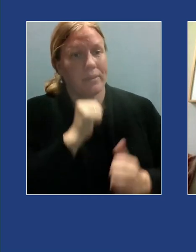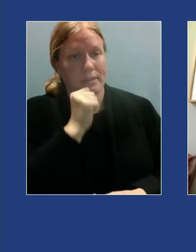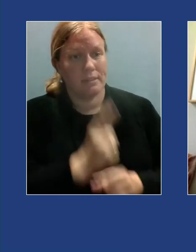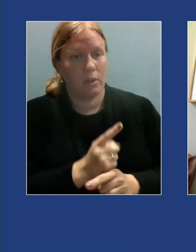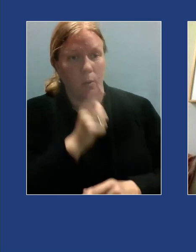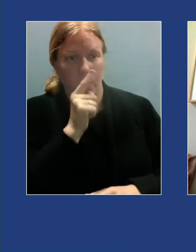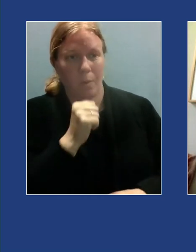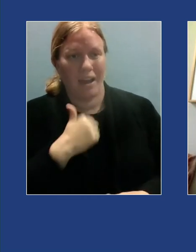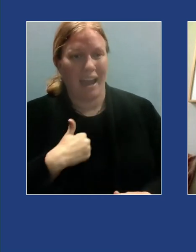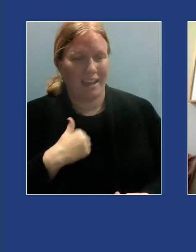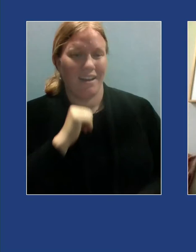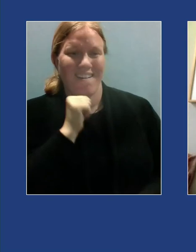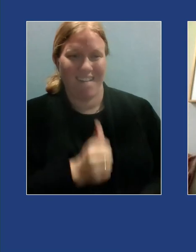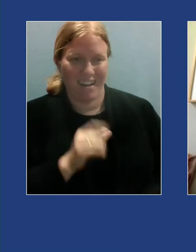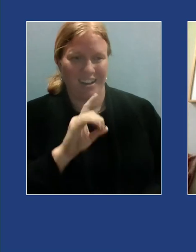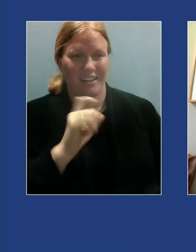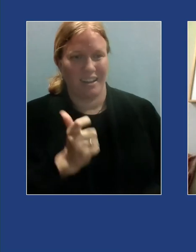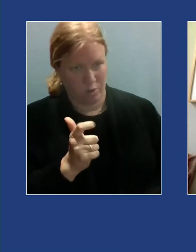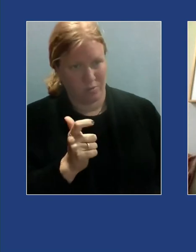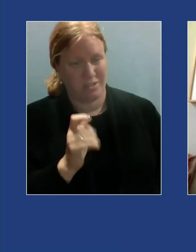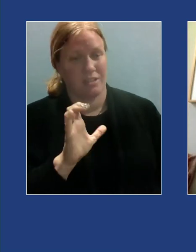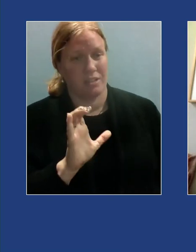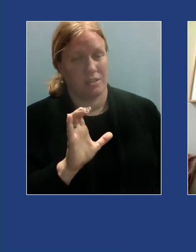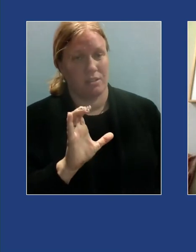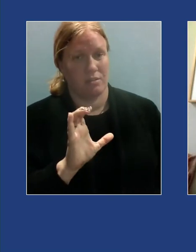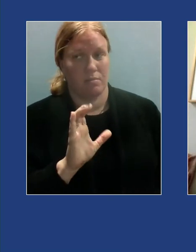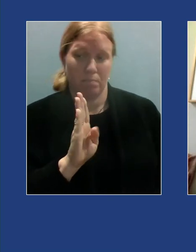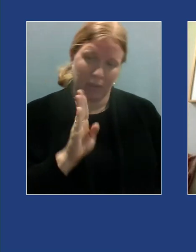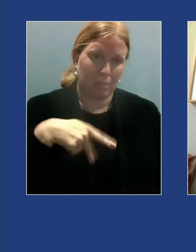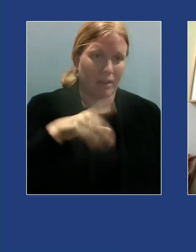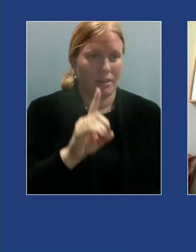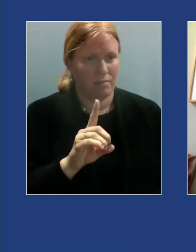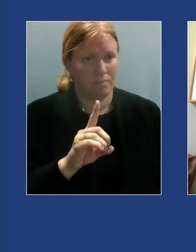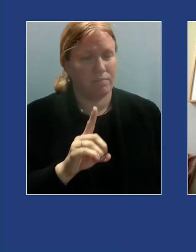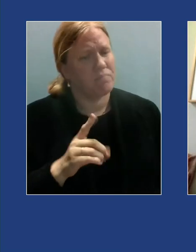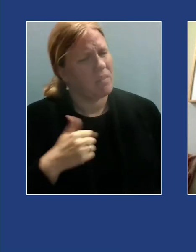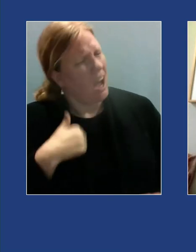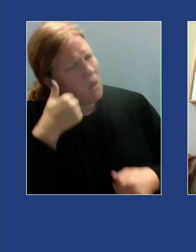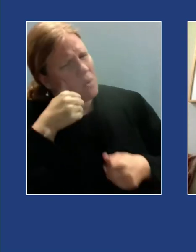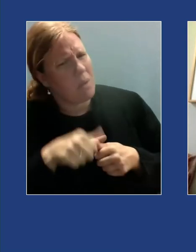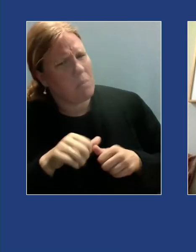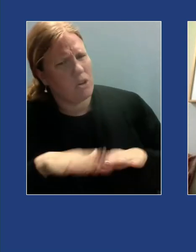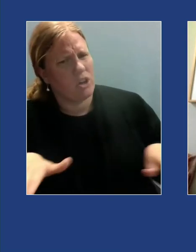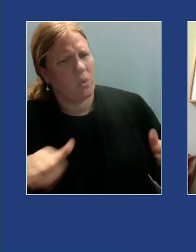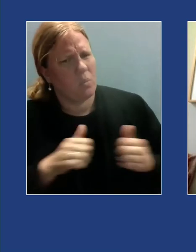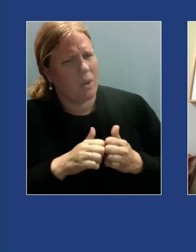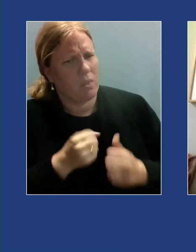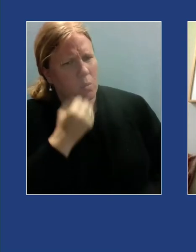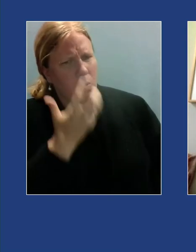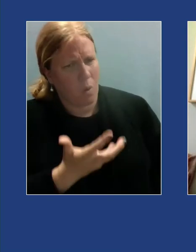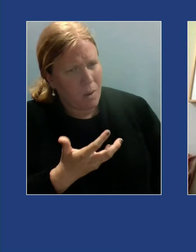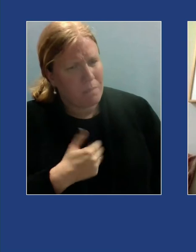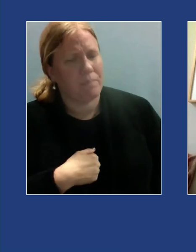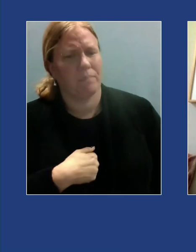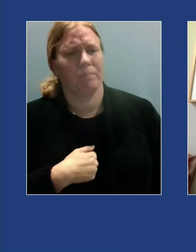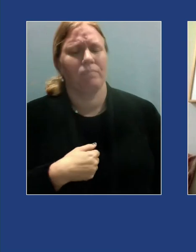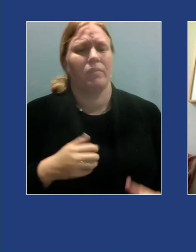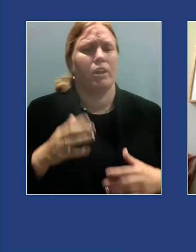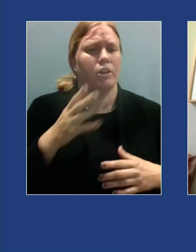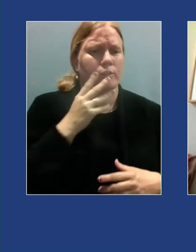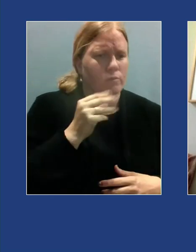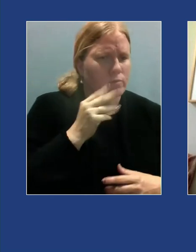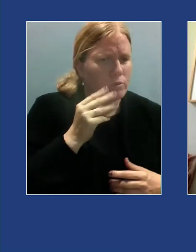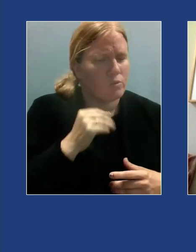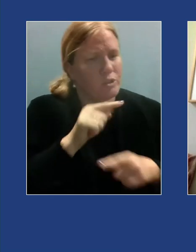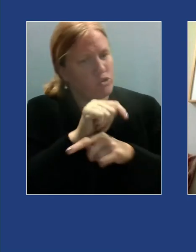BPD by and large I remember our childhood with warmth marking the Sabbath together as a family summer trips